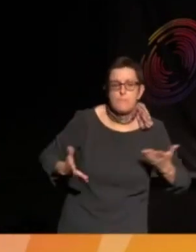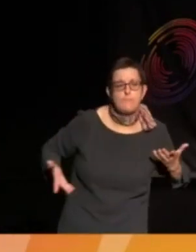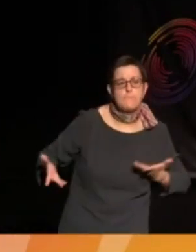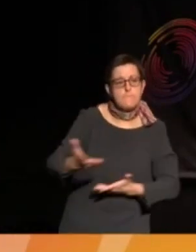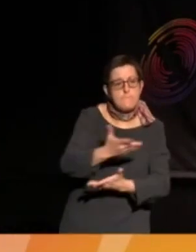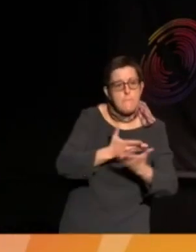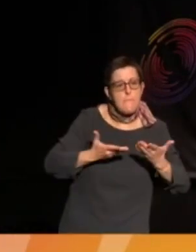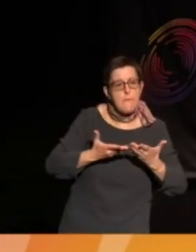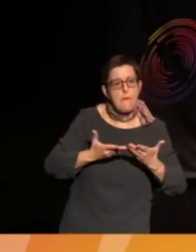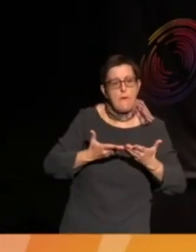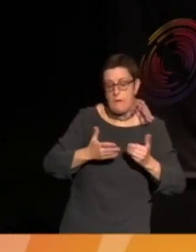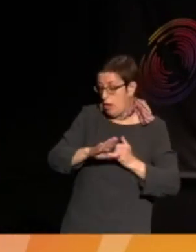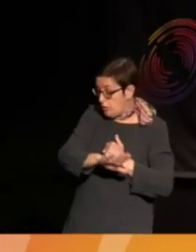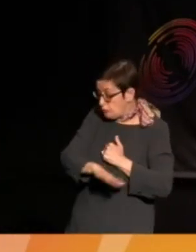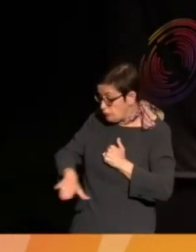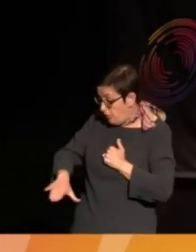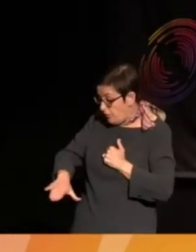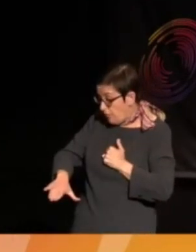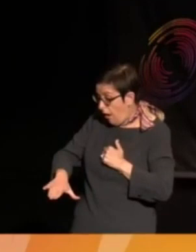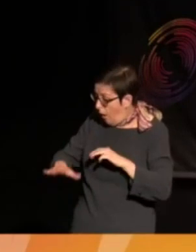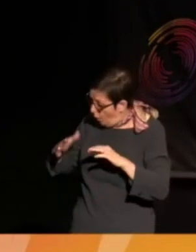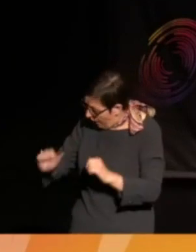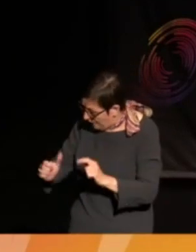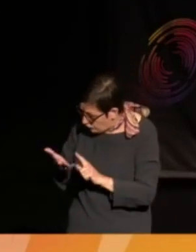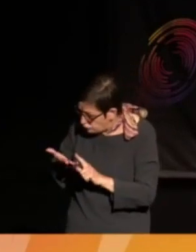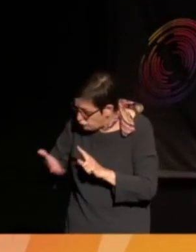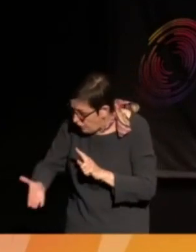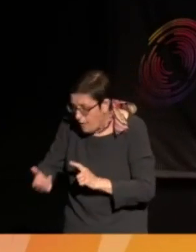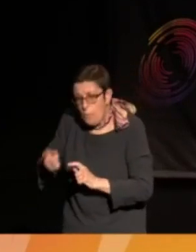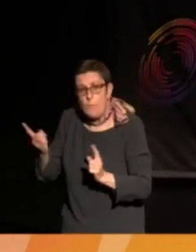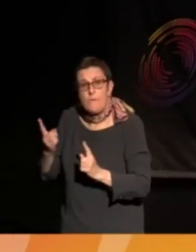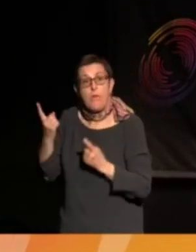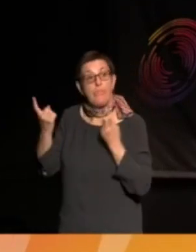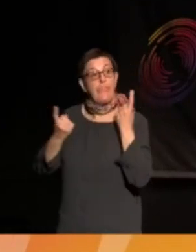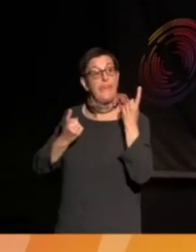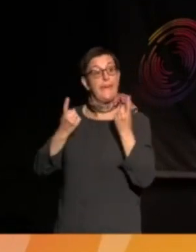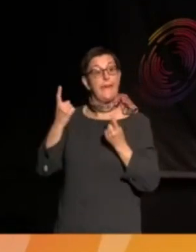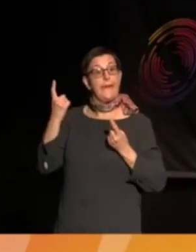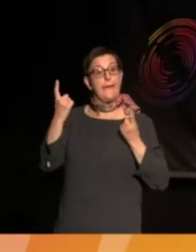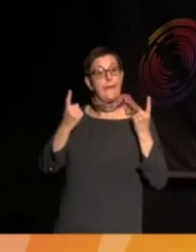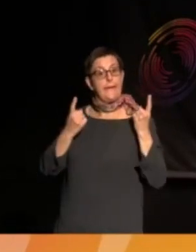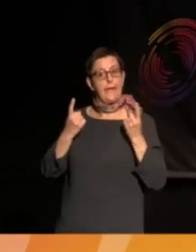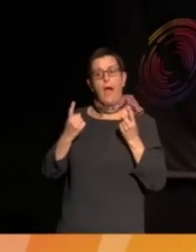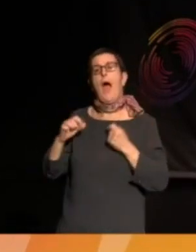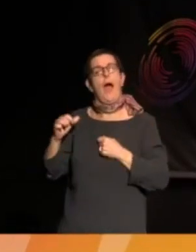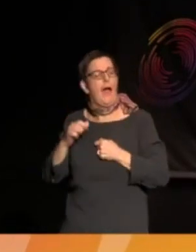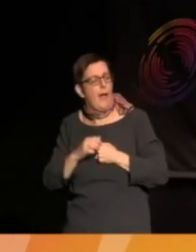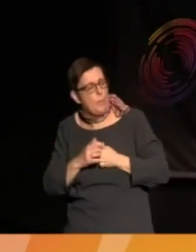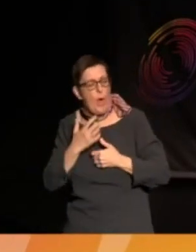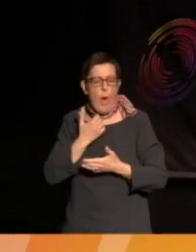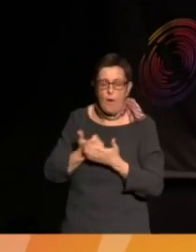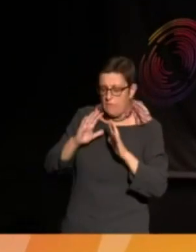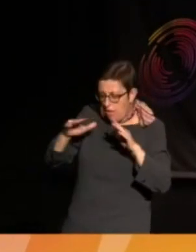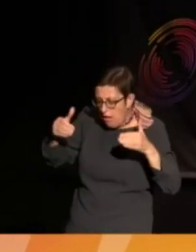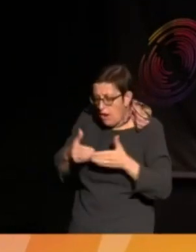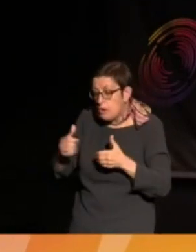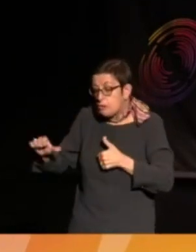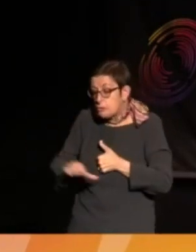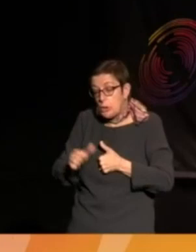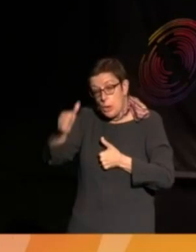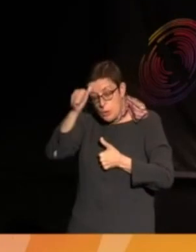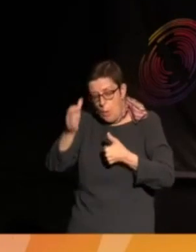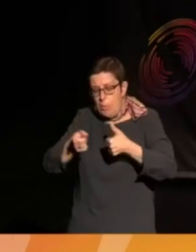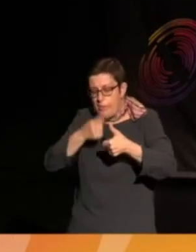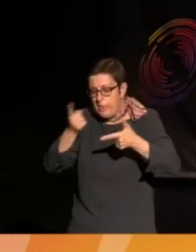You know, we seem to give them a lot of stuff that they're supposed to know, but not necessarily a chance to think themselves. Jay, can I